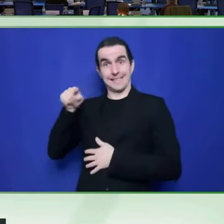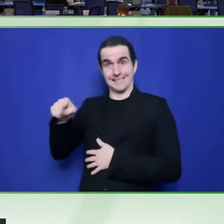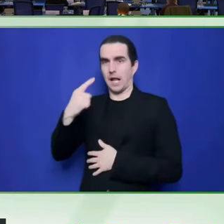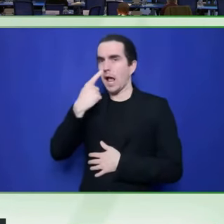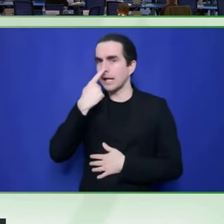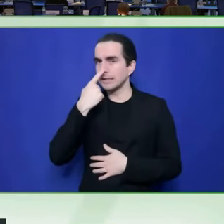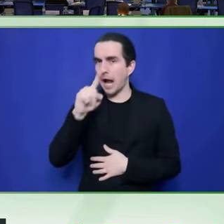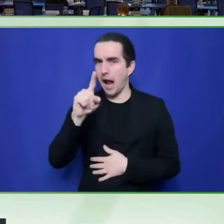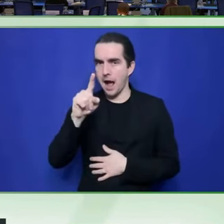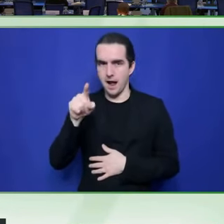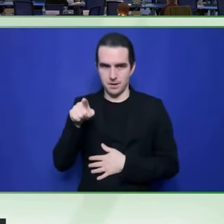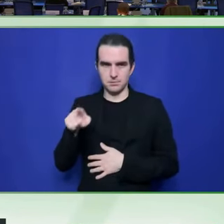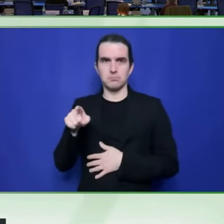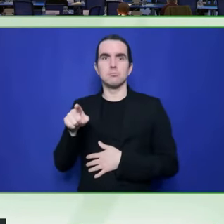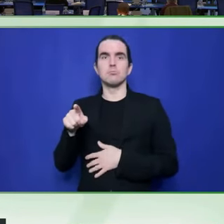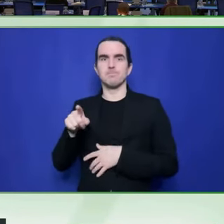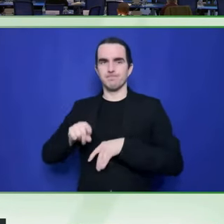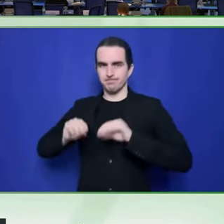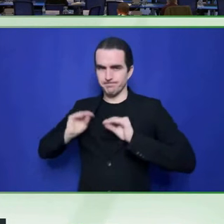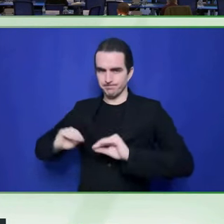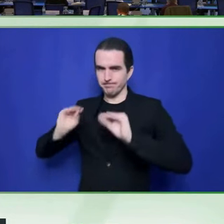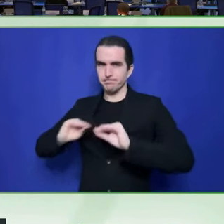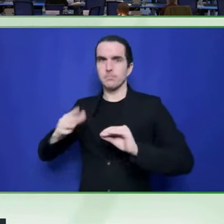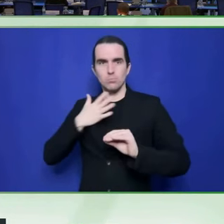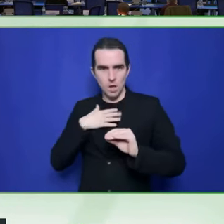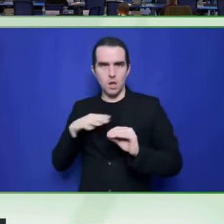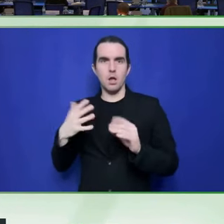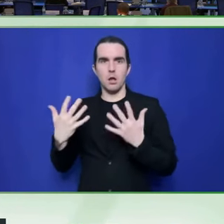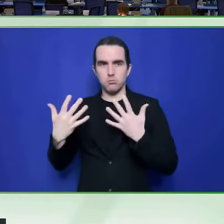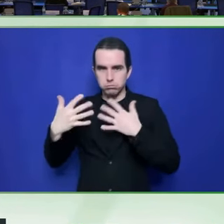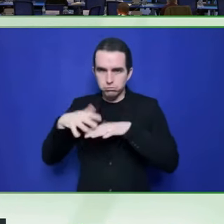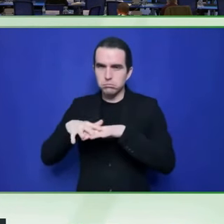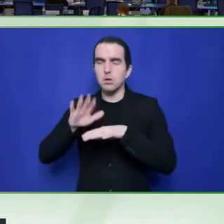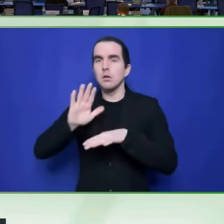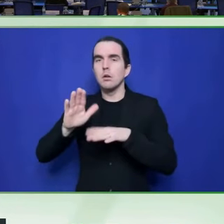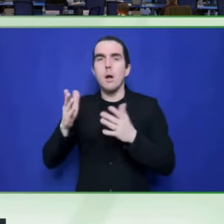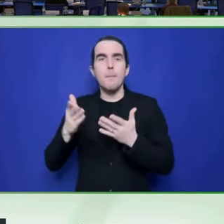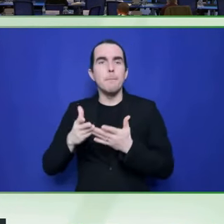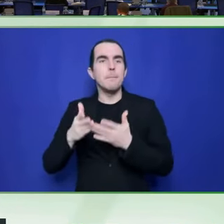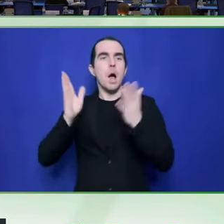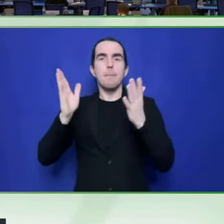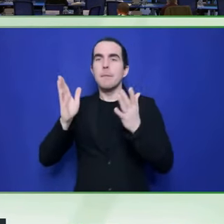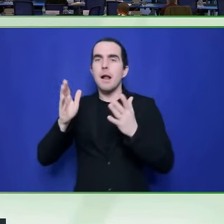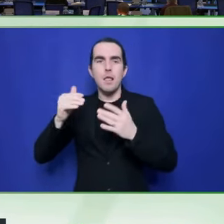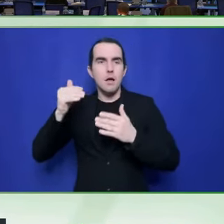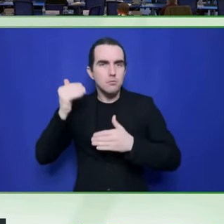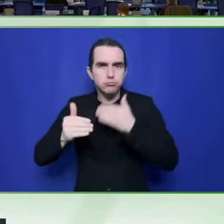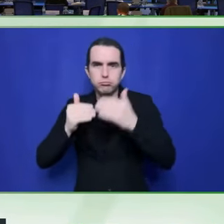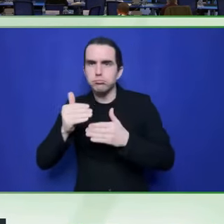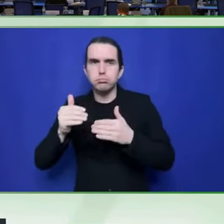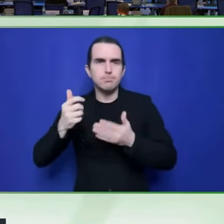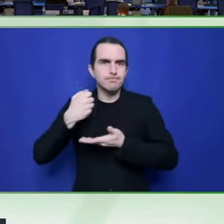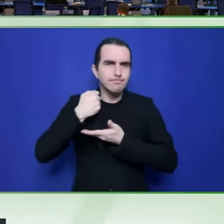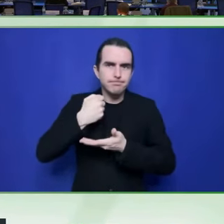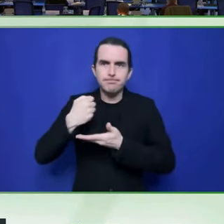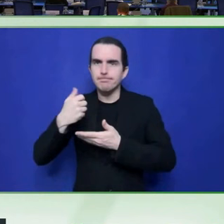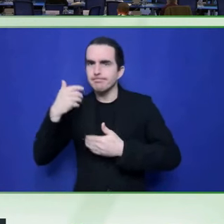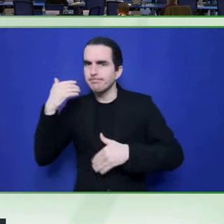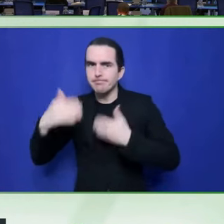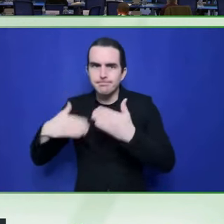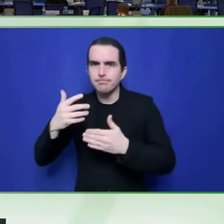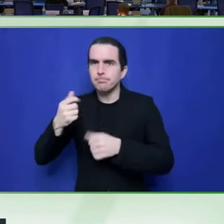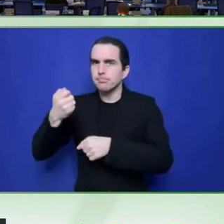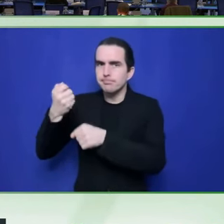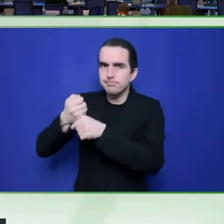able to demonstrate the fact that they can produce accessible goods and services that these become conditions